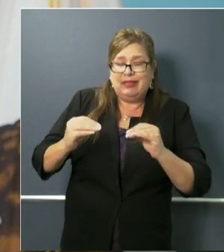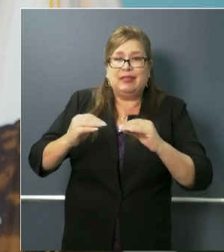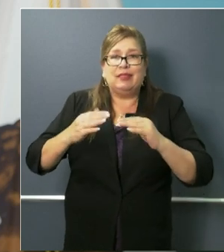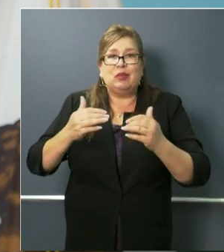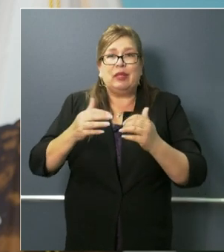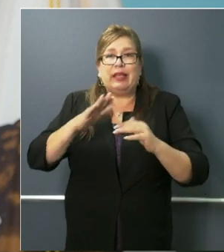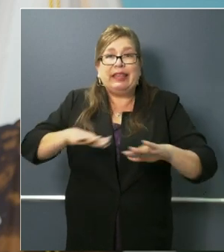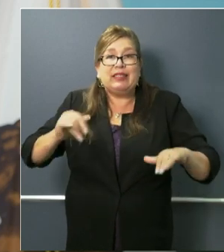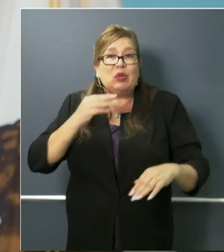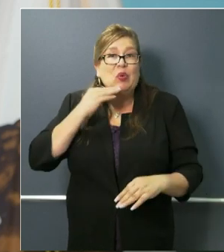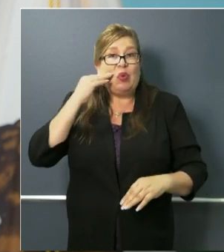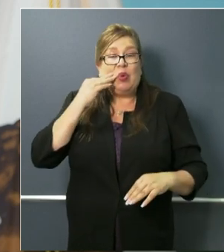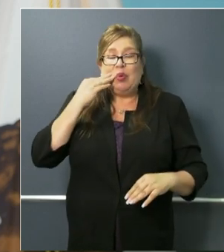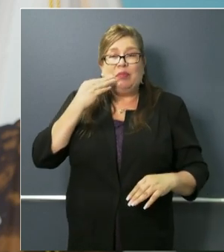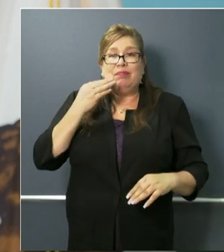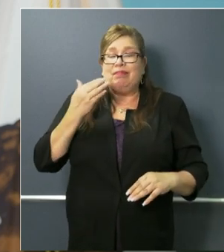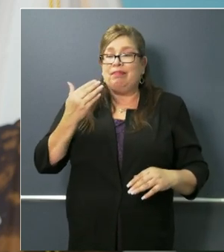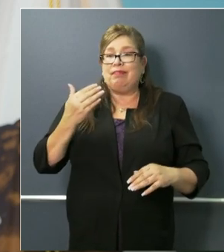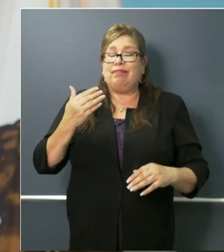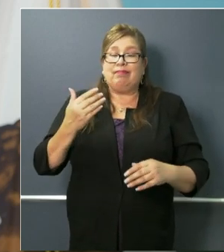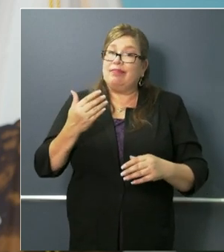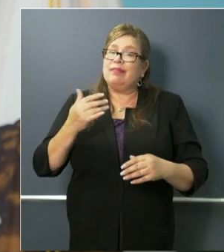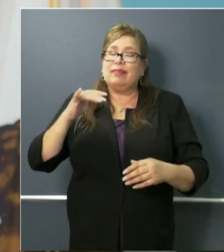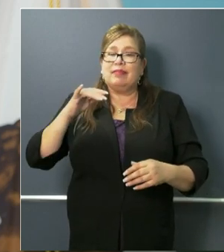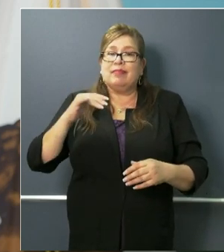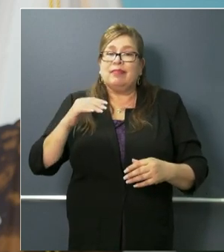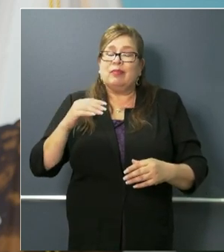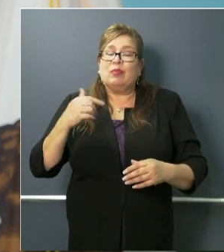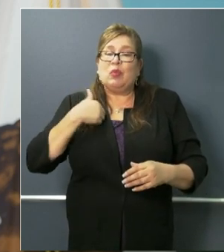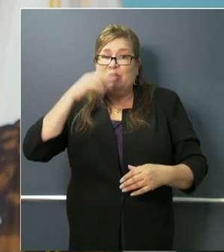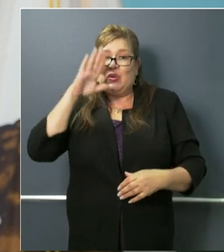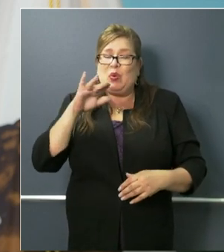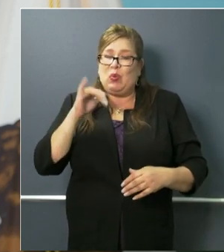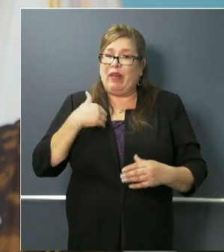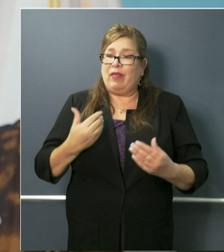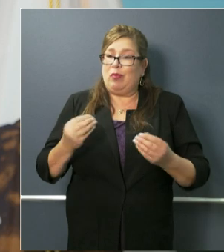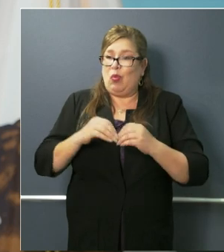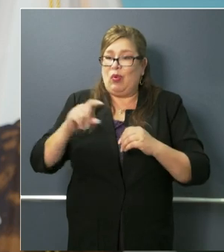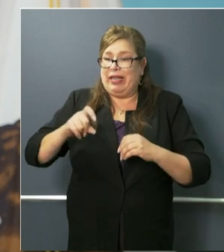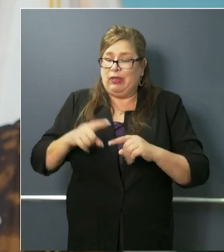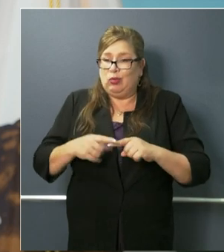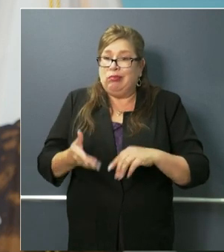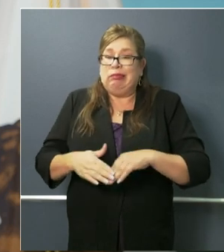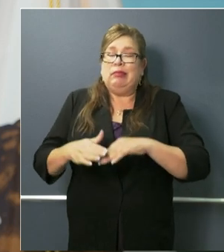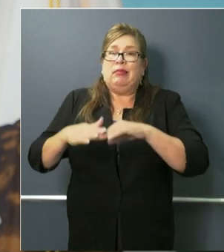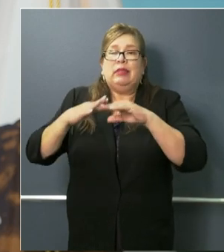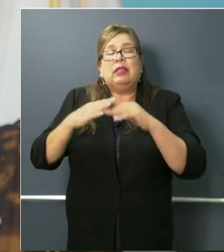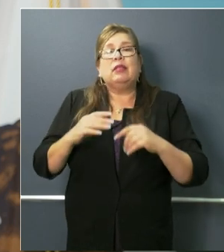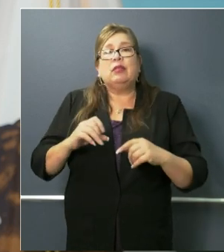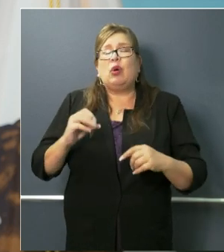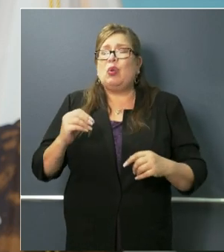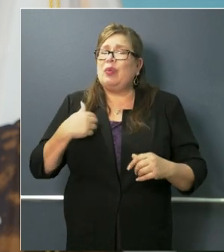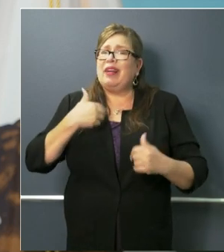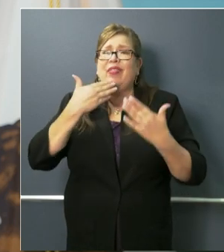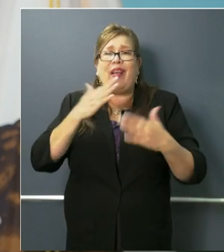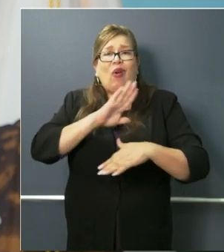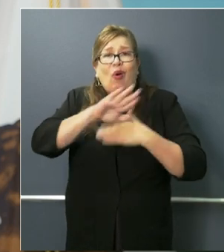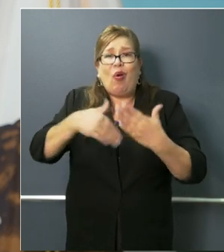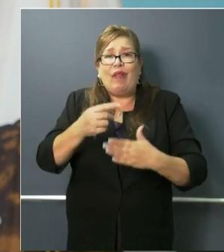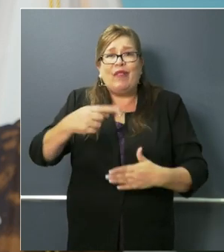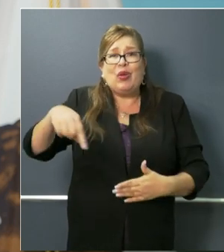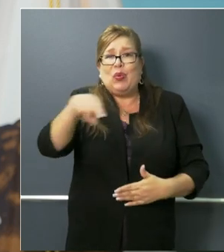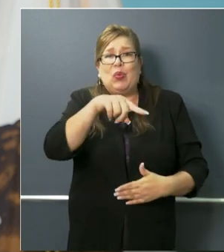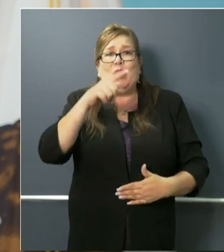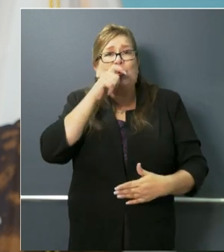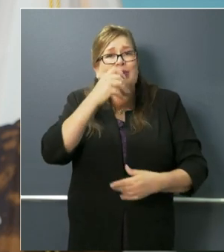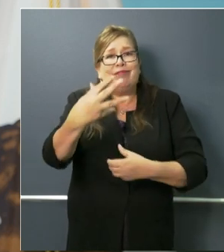home uh as home care uh as needs continue to mount i want to just thank uh all of those of you that have